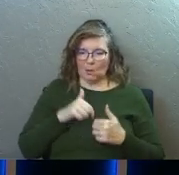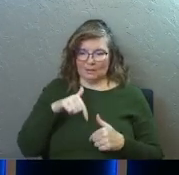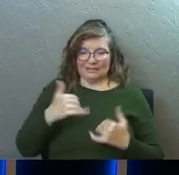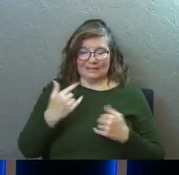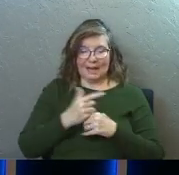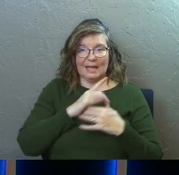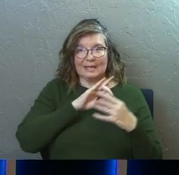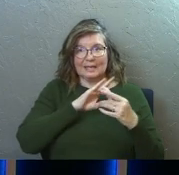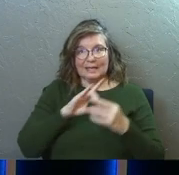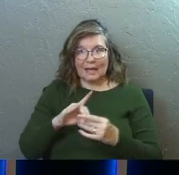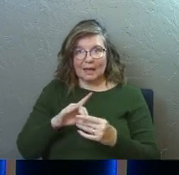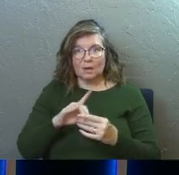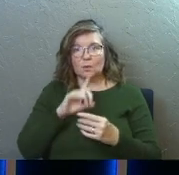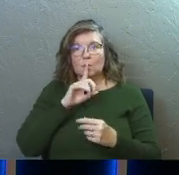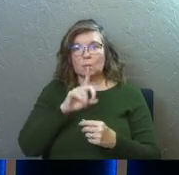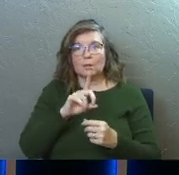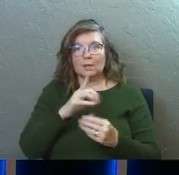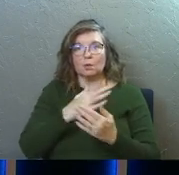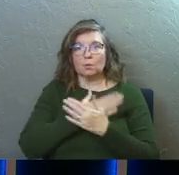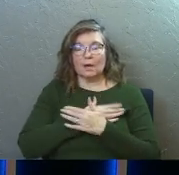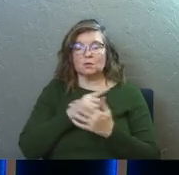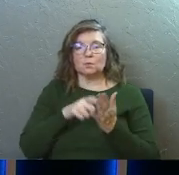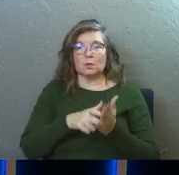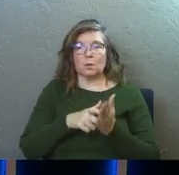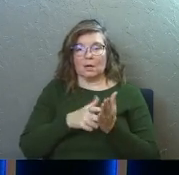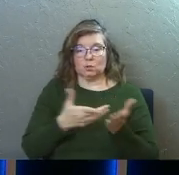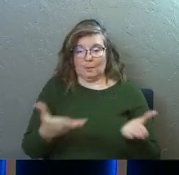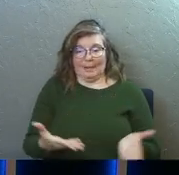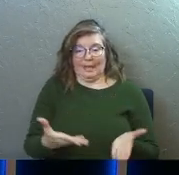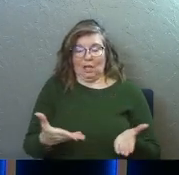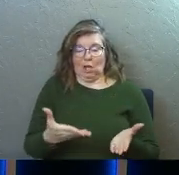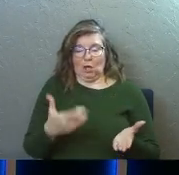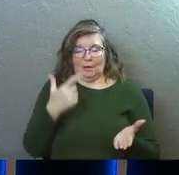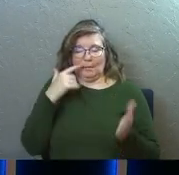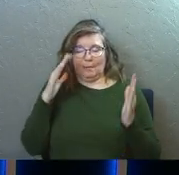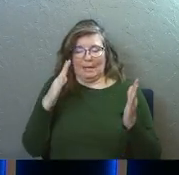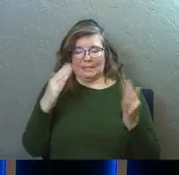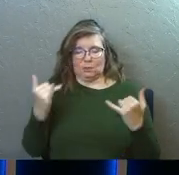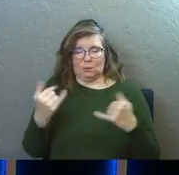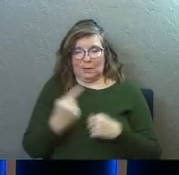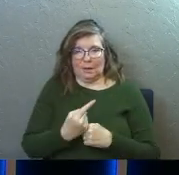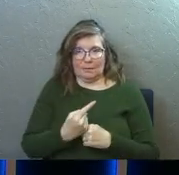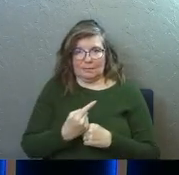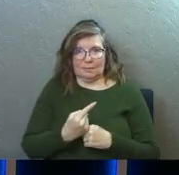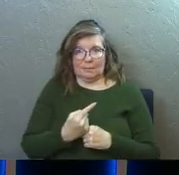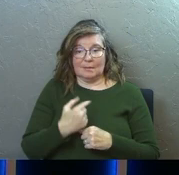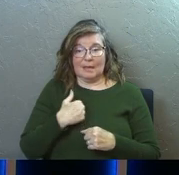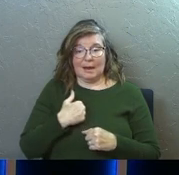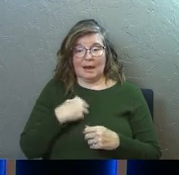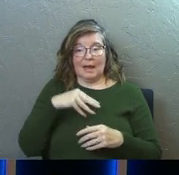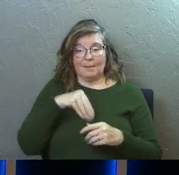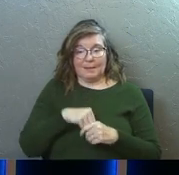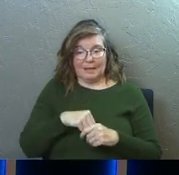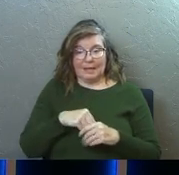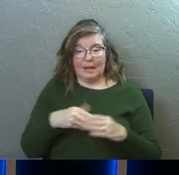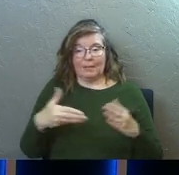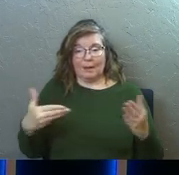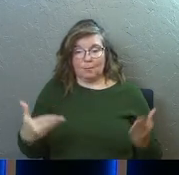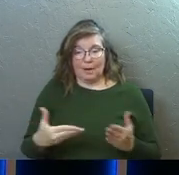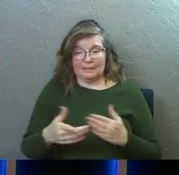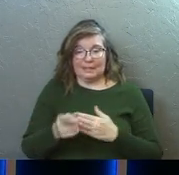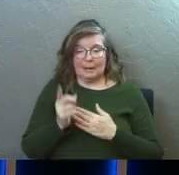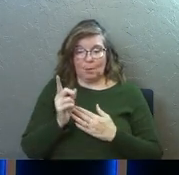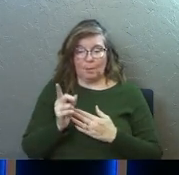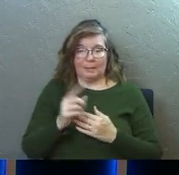Real rest requires the present. Real rest in my life requires that I am in the present